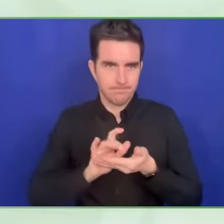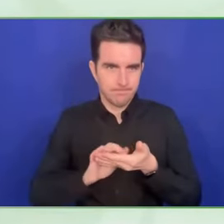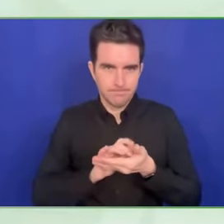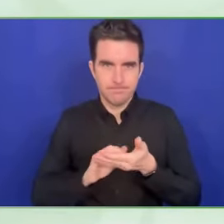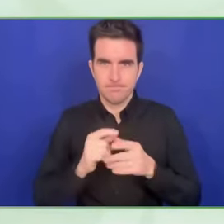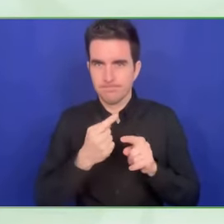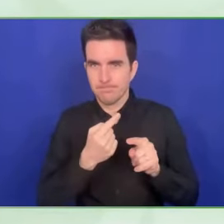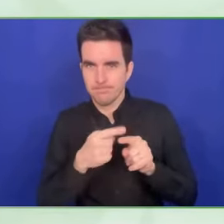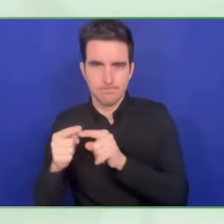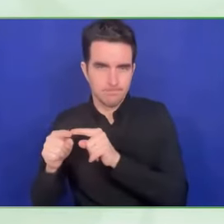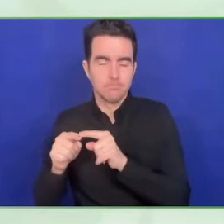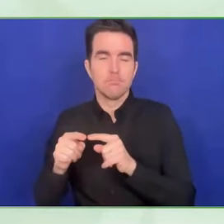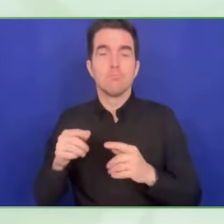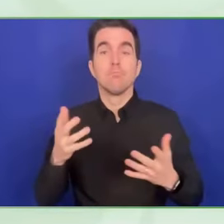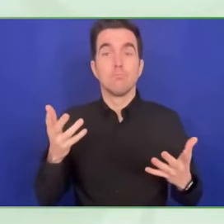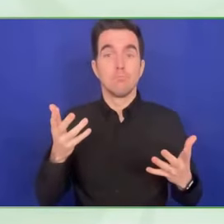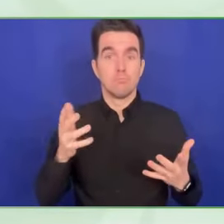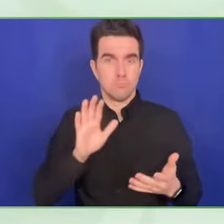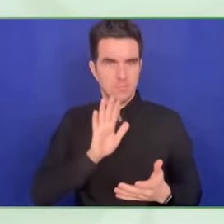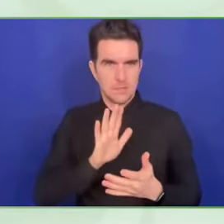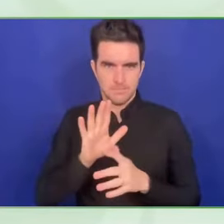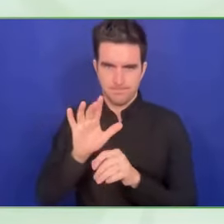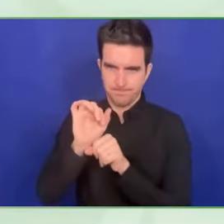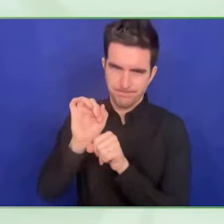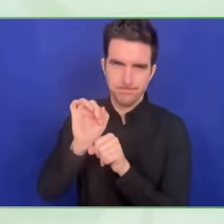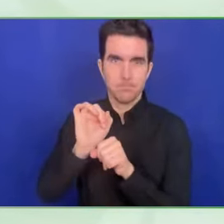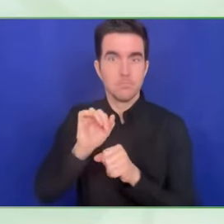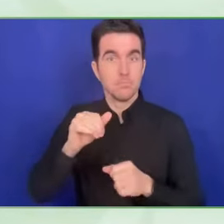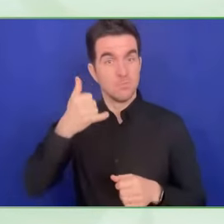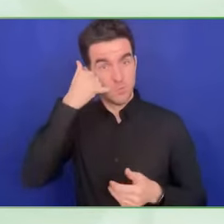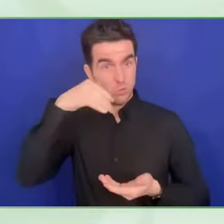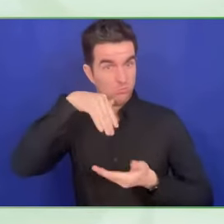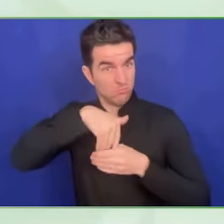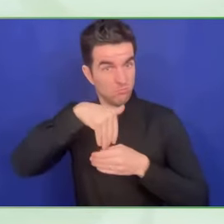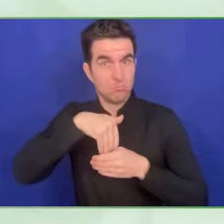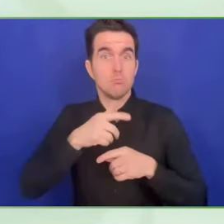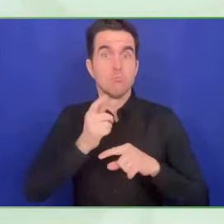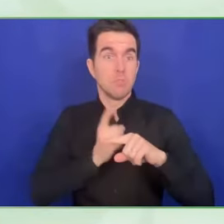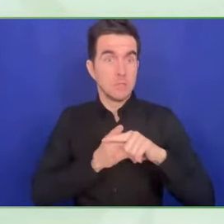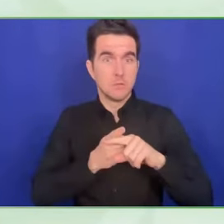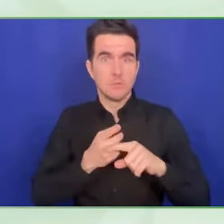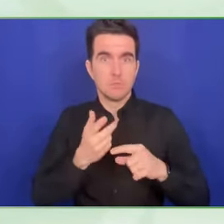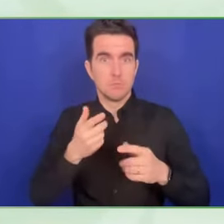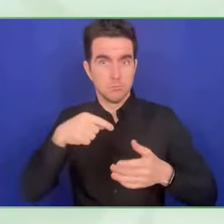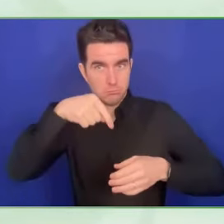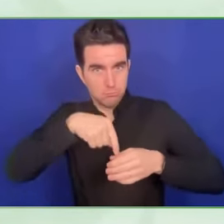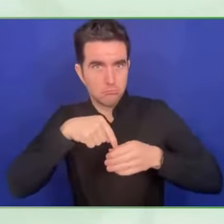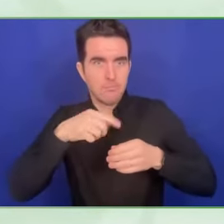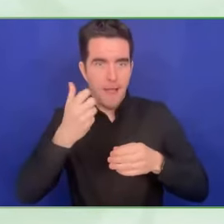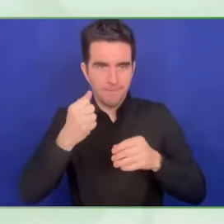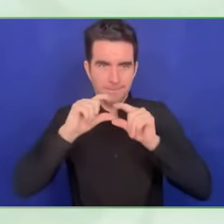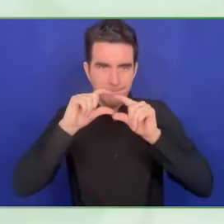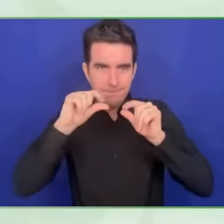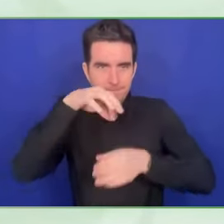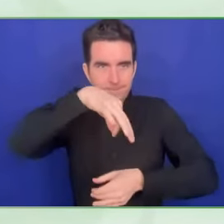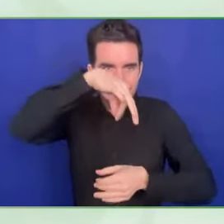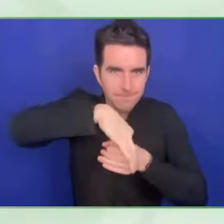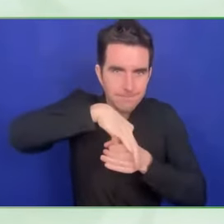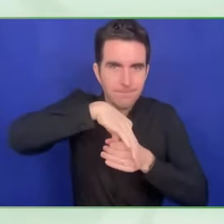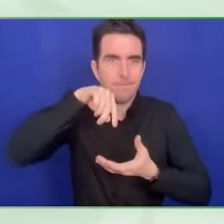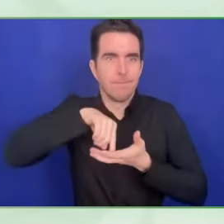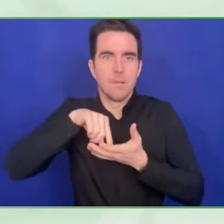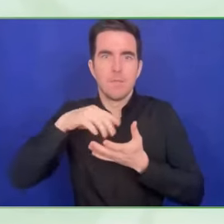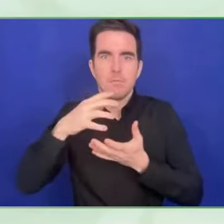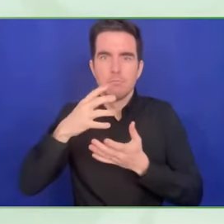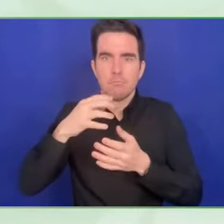off, and also in the real-time protection of the system. Design it to protect and